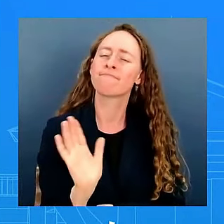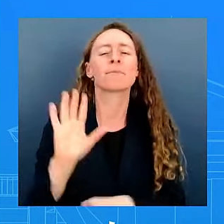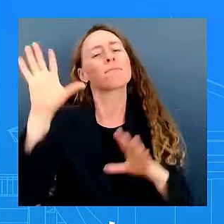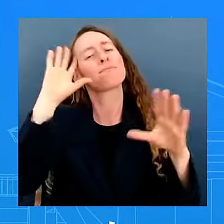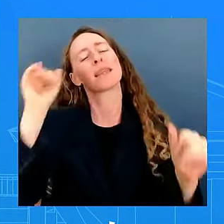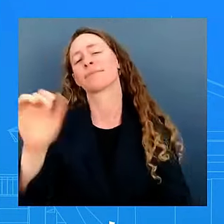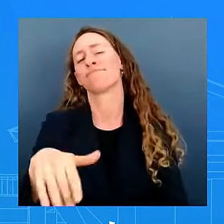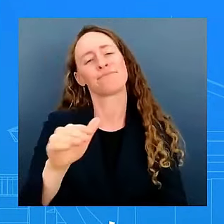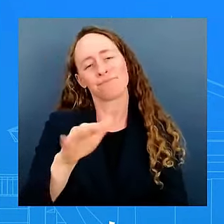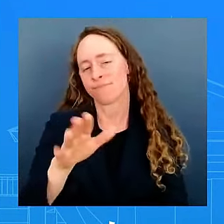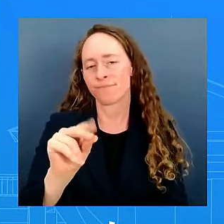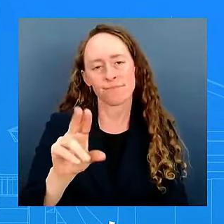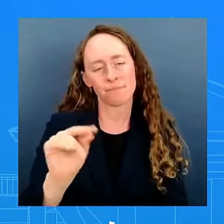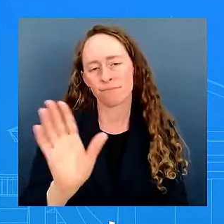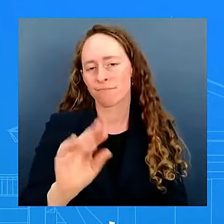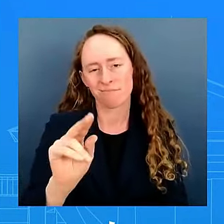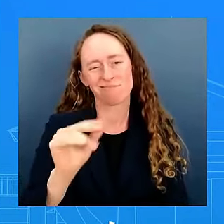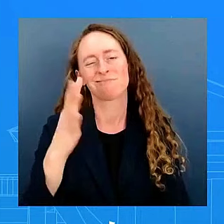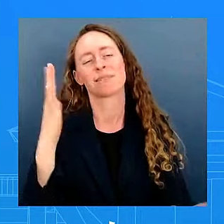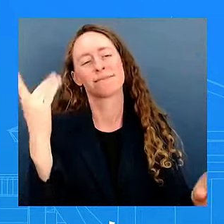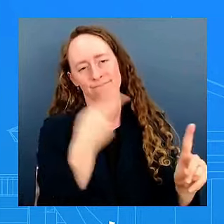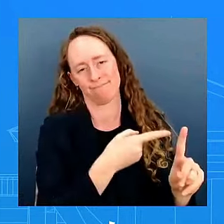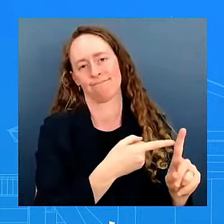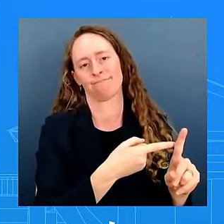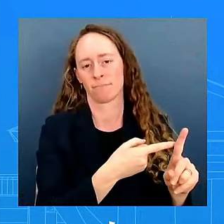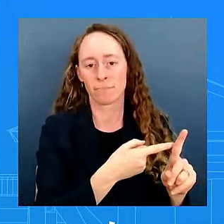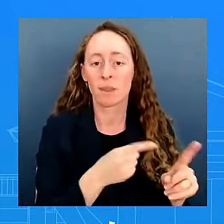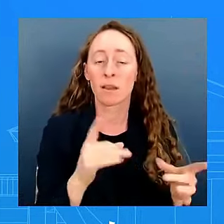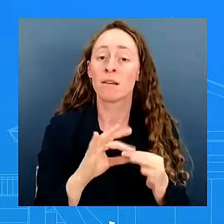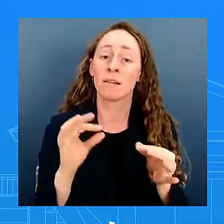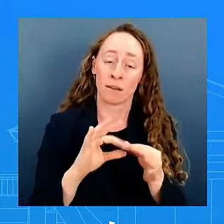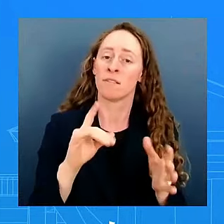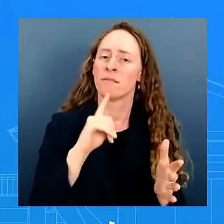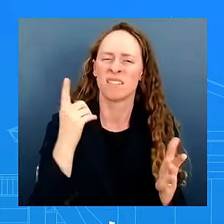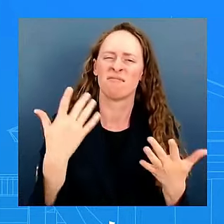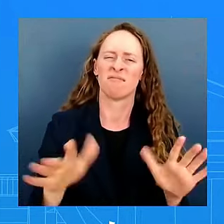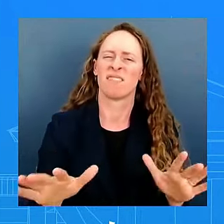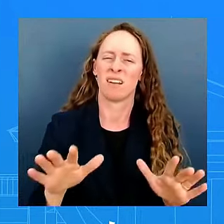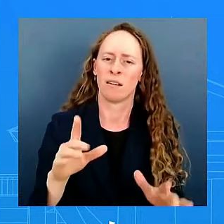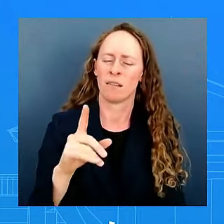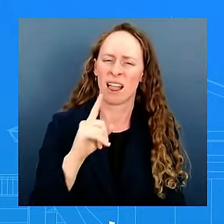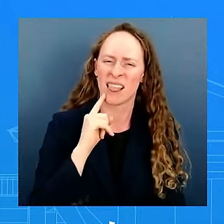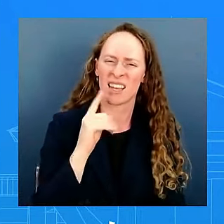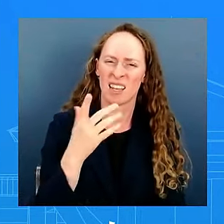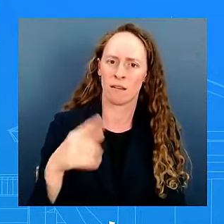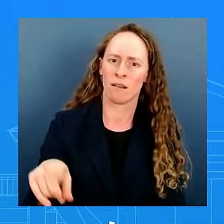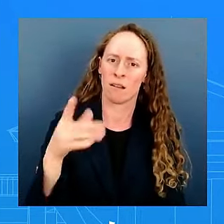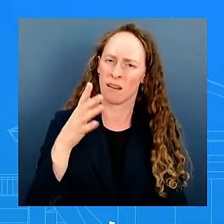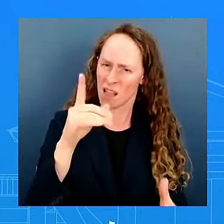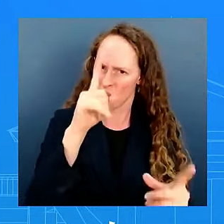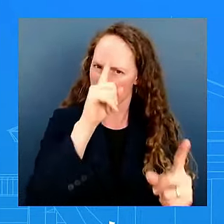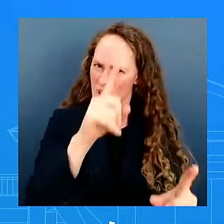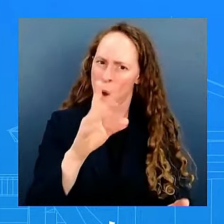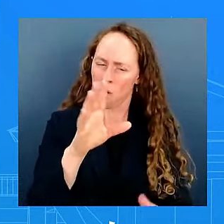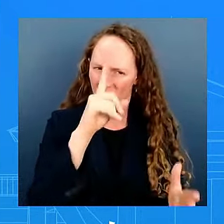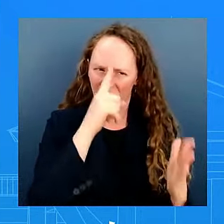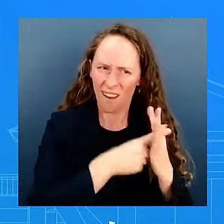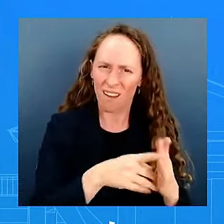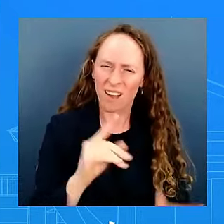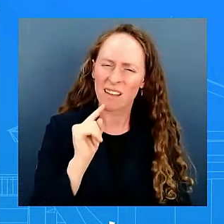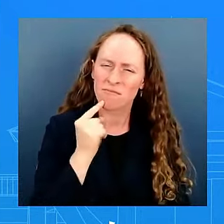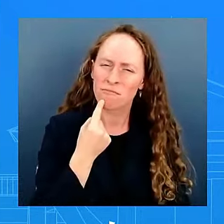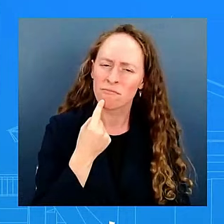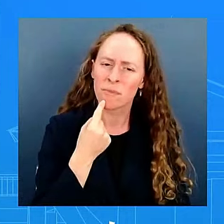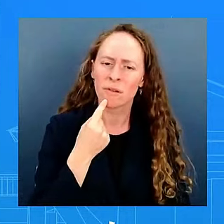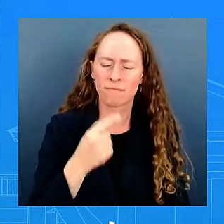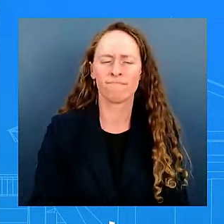what he said very powerfully really landed very well and people got the message and in the meeting with the prime minister today do you how